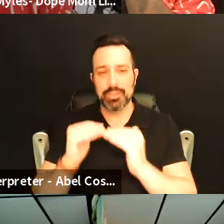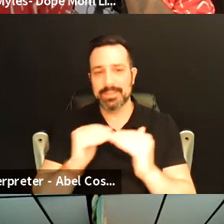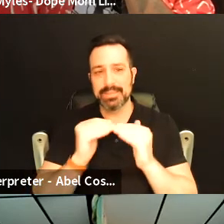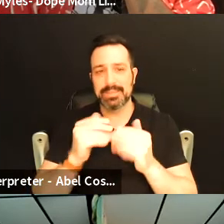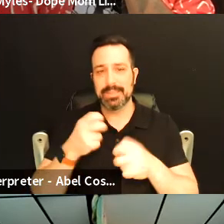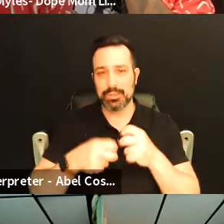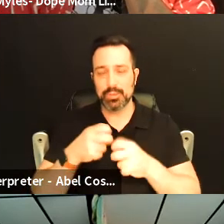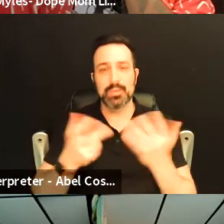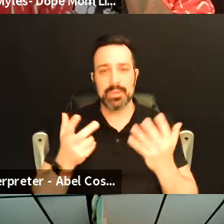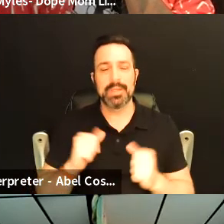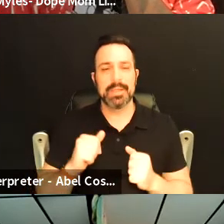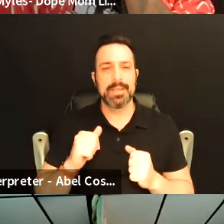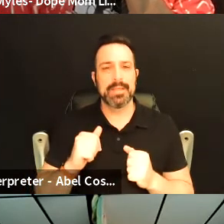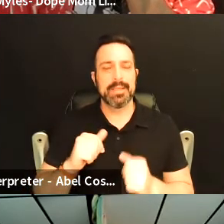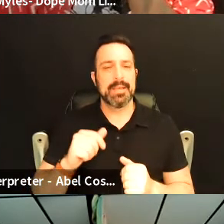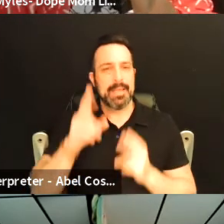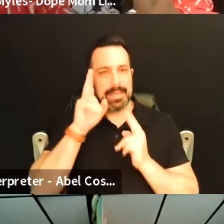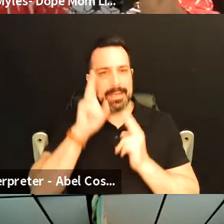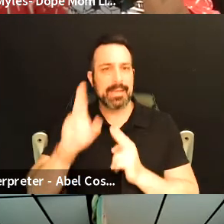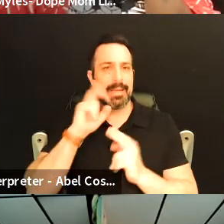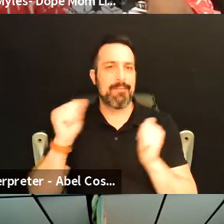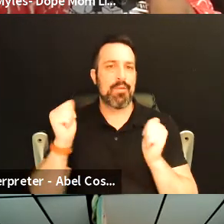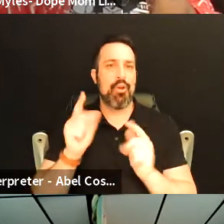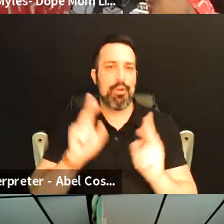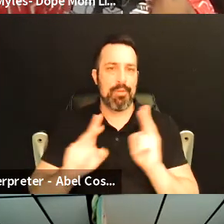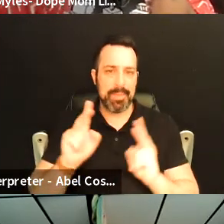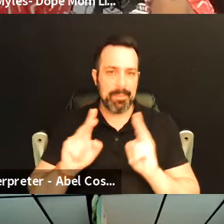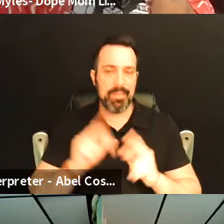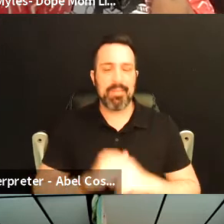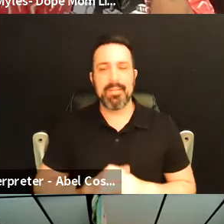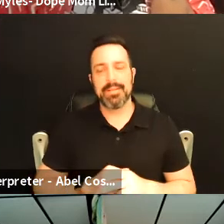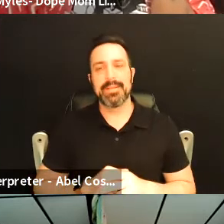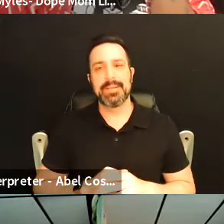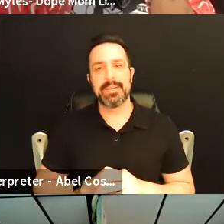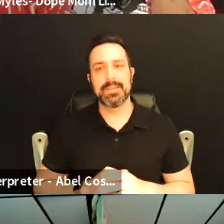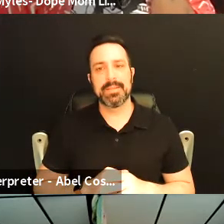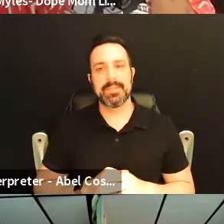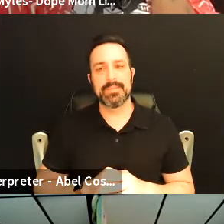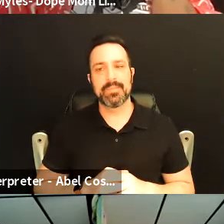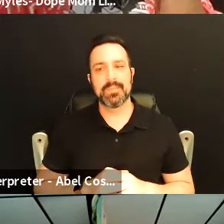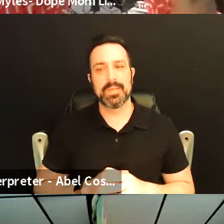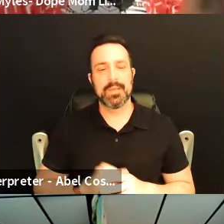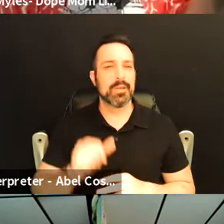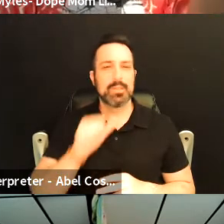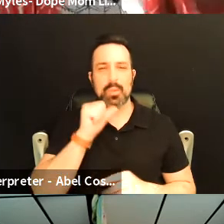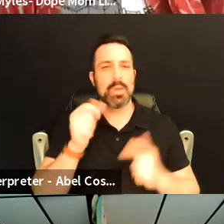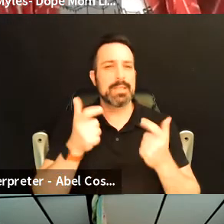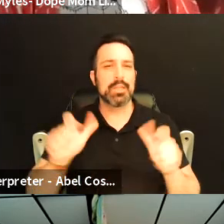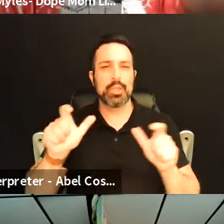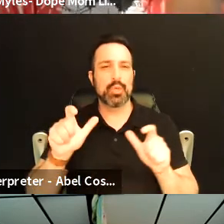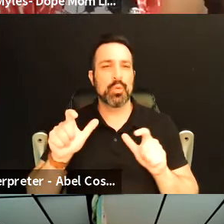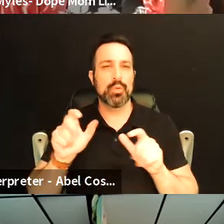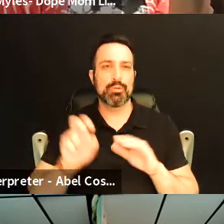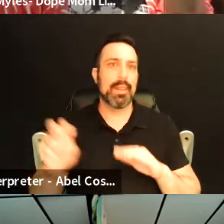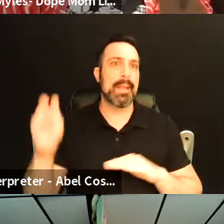you know sort of dignity for all people and um so it wasn't a huge leap